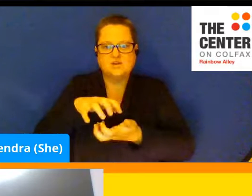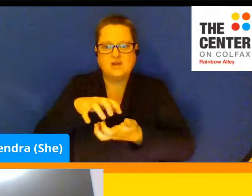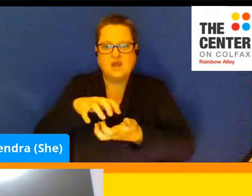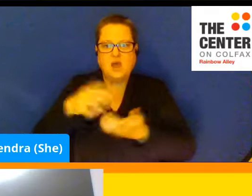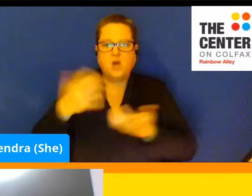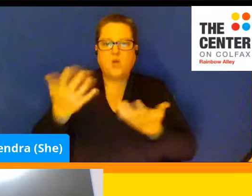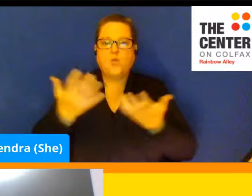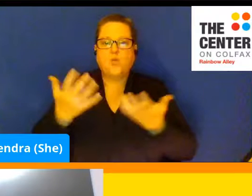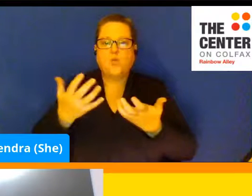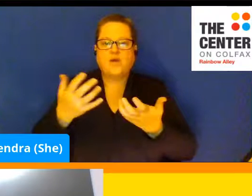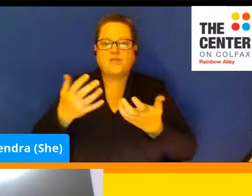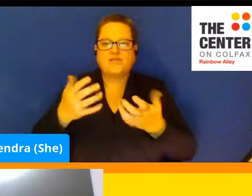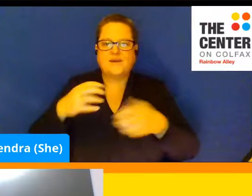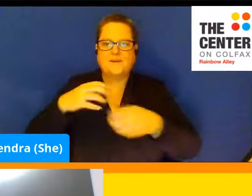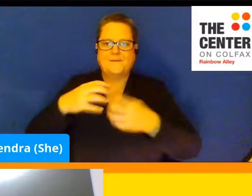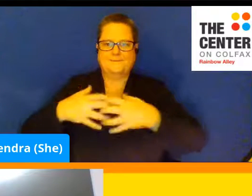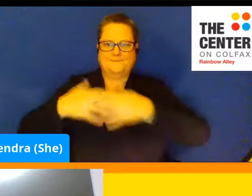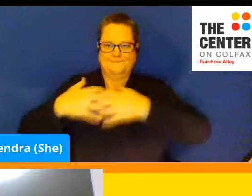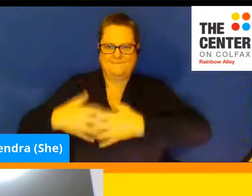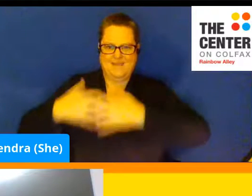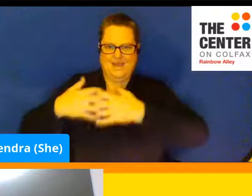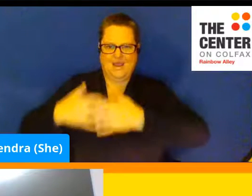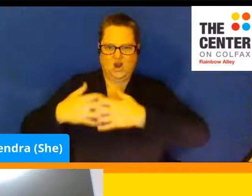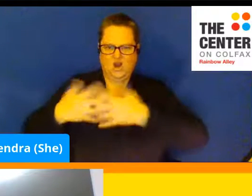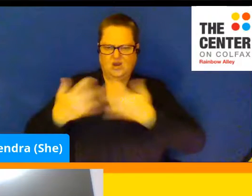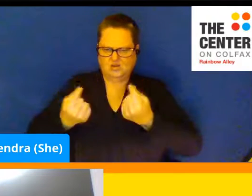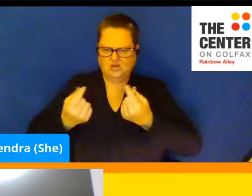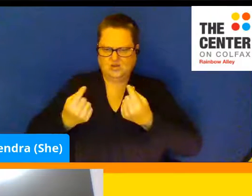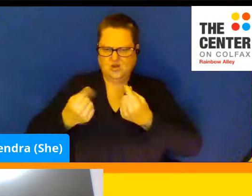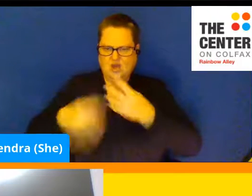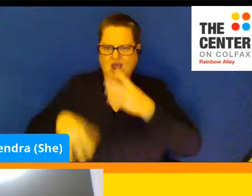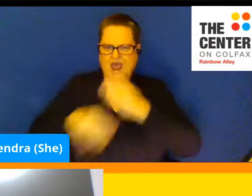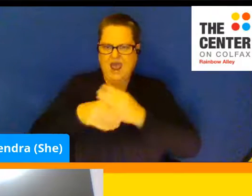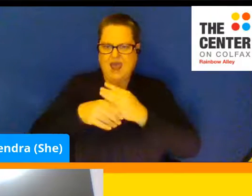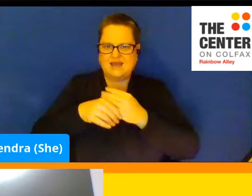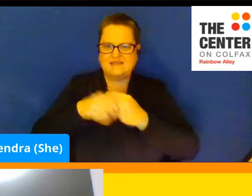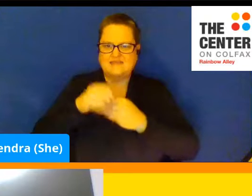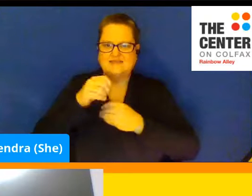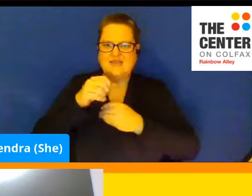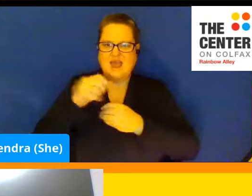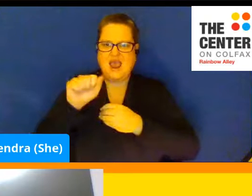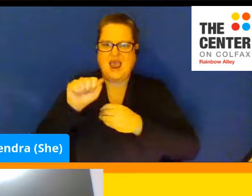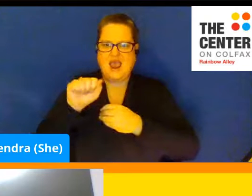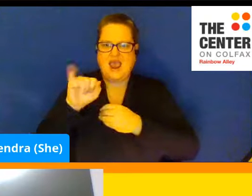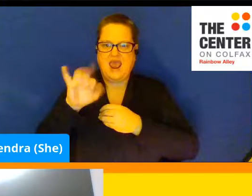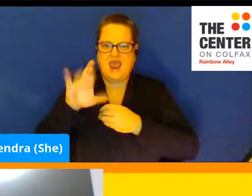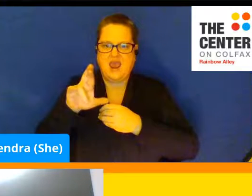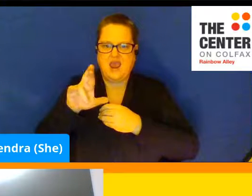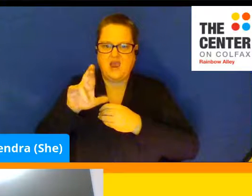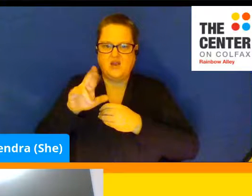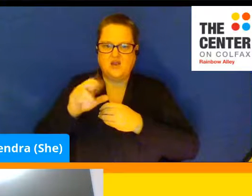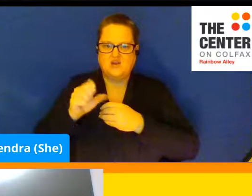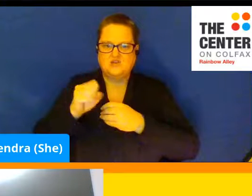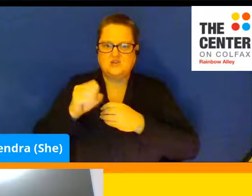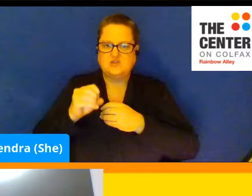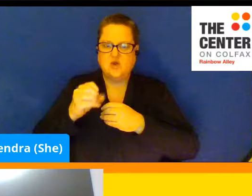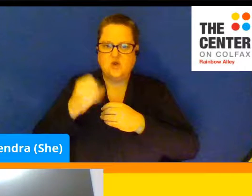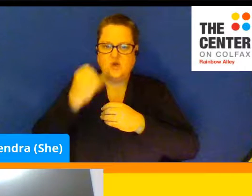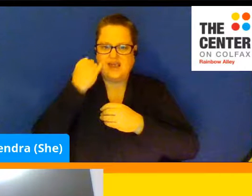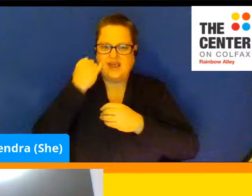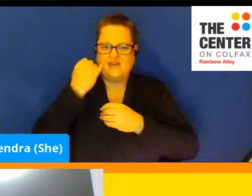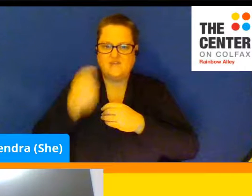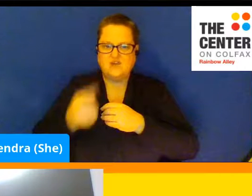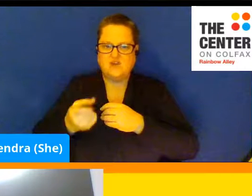is it adds air to it. Because if you just freeze it without mixing it or without taking it or whatever you're doing,